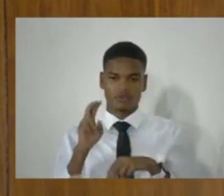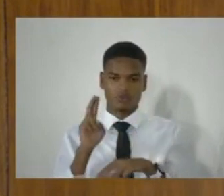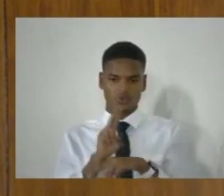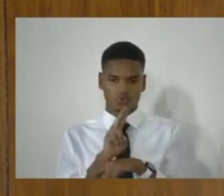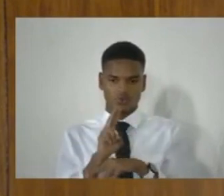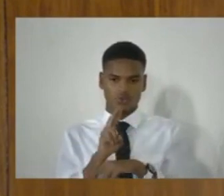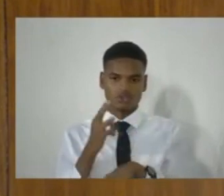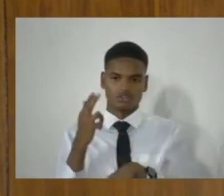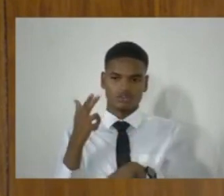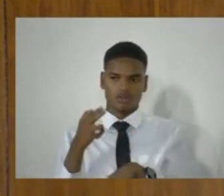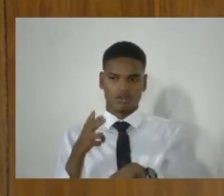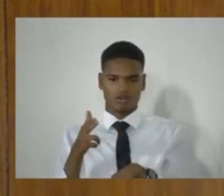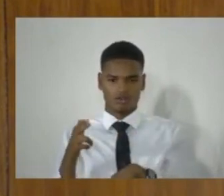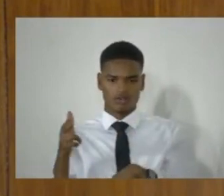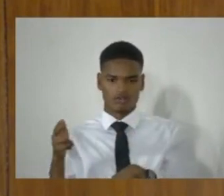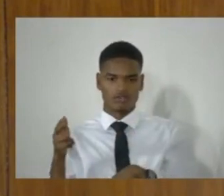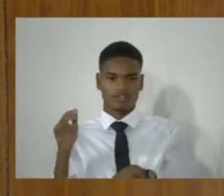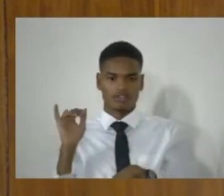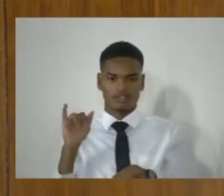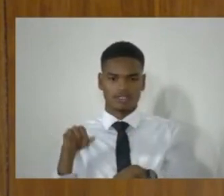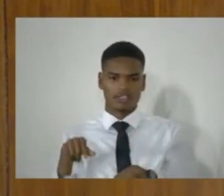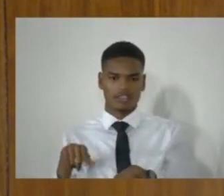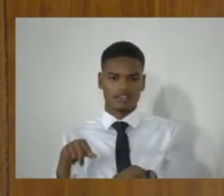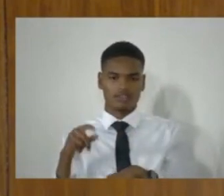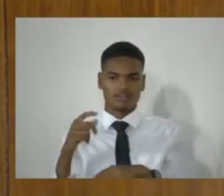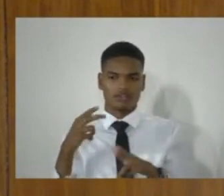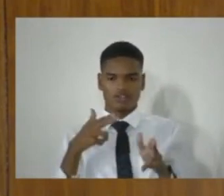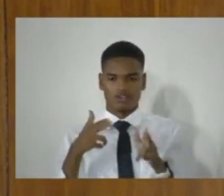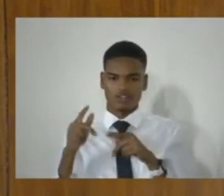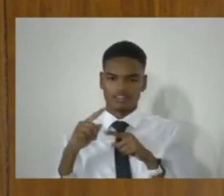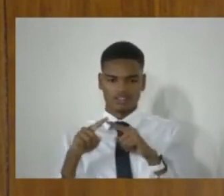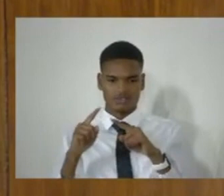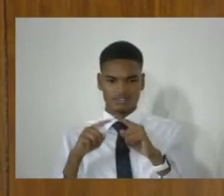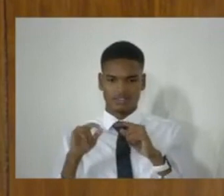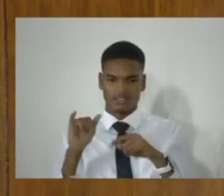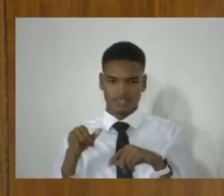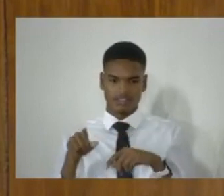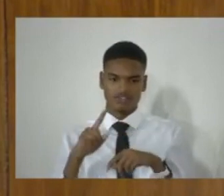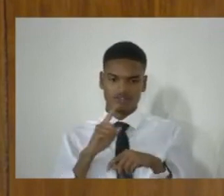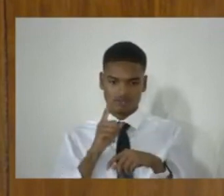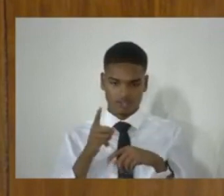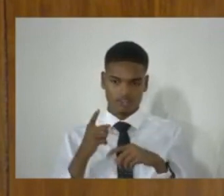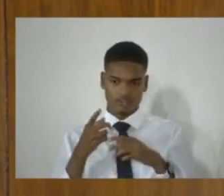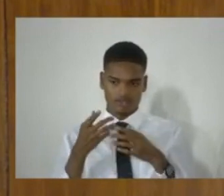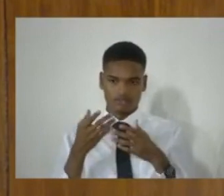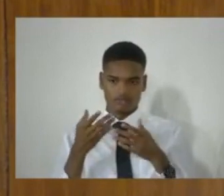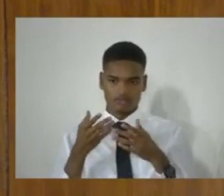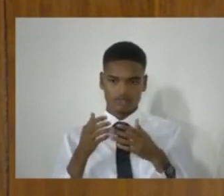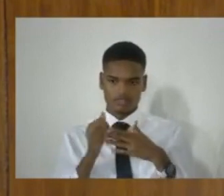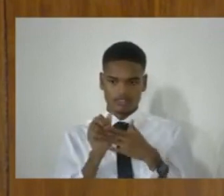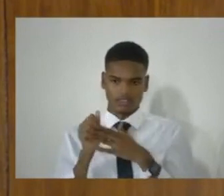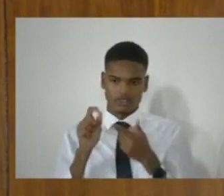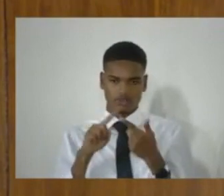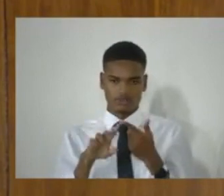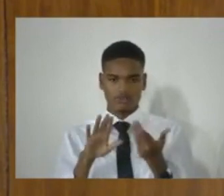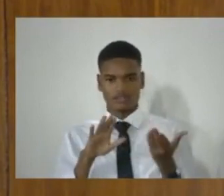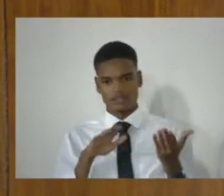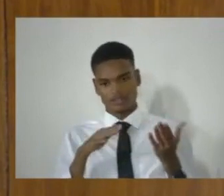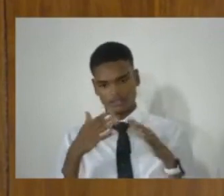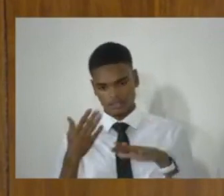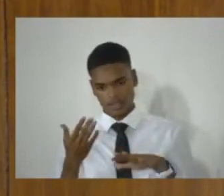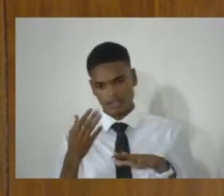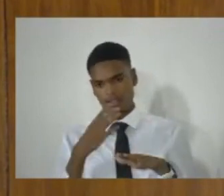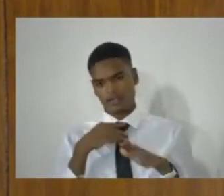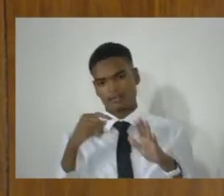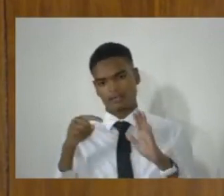as the main purveyor of violence which results in death, murders, has